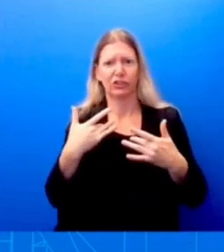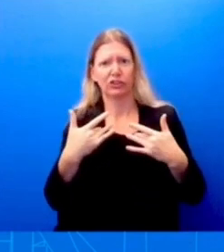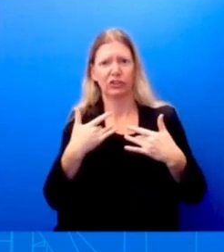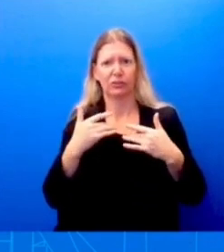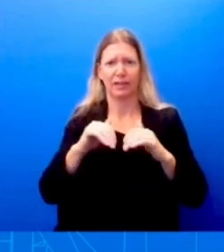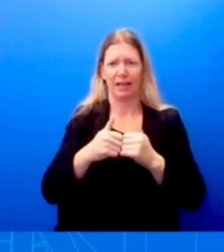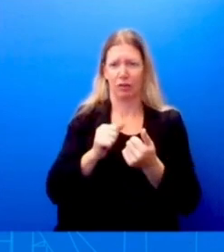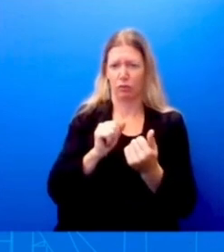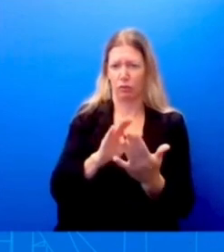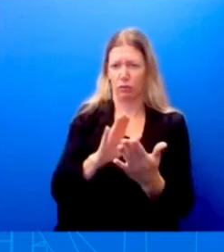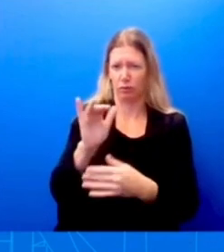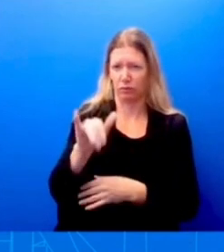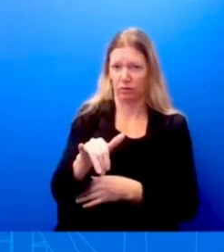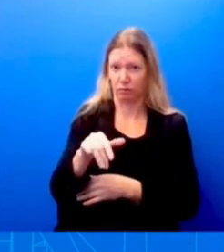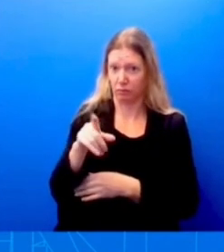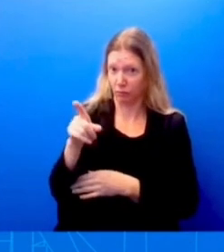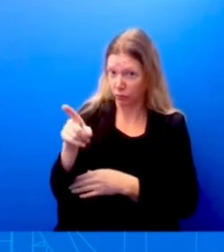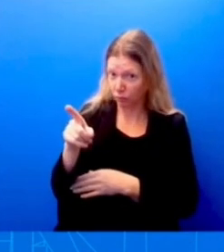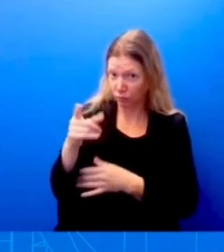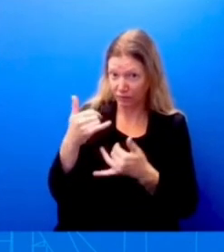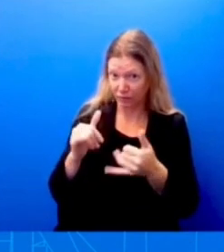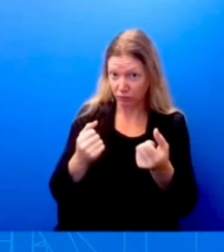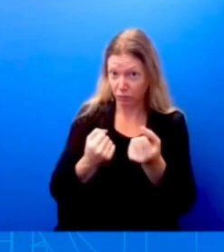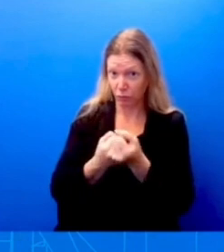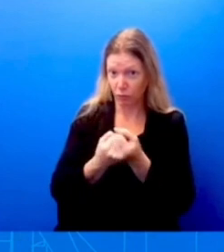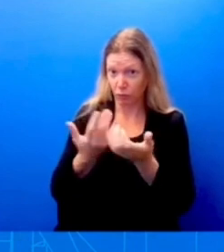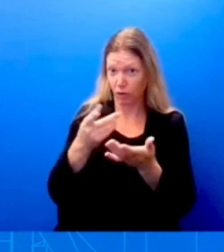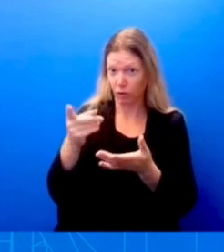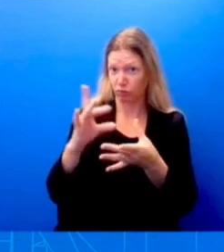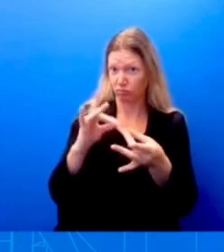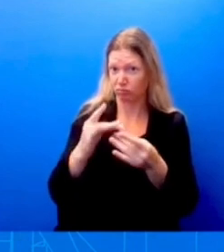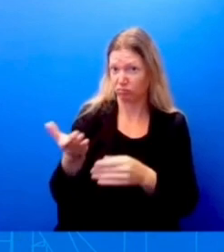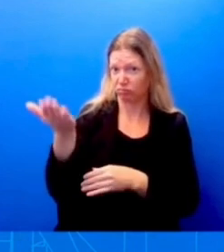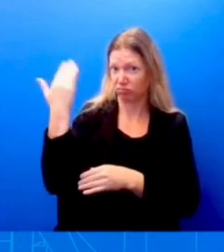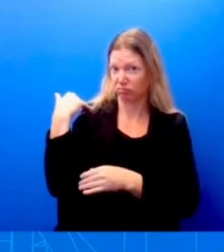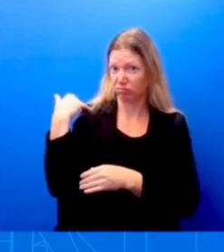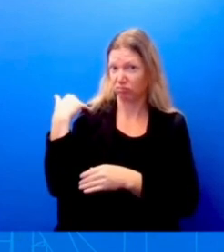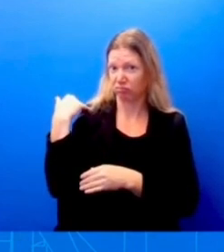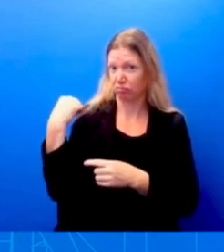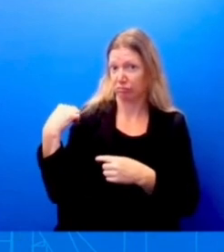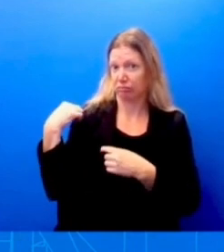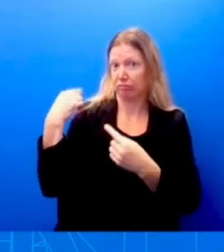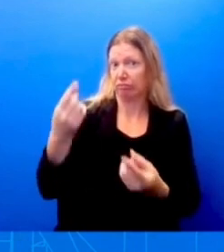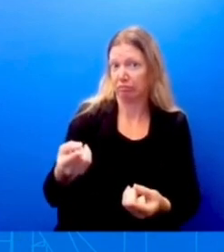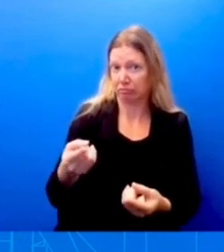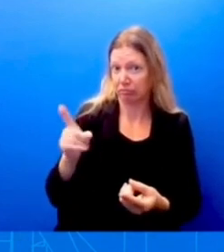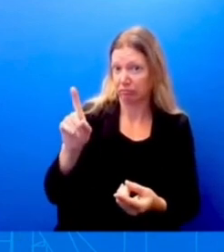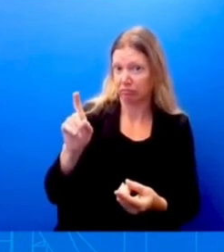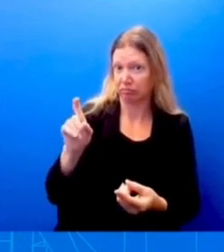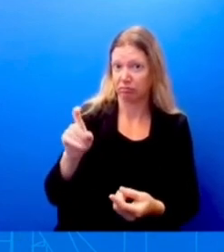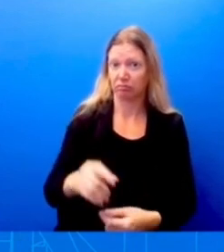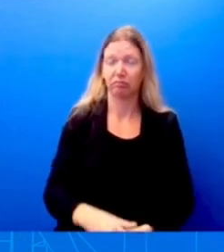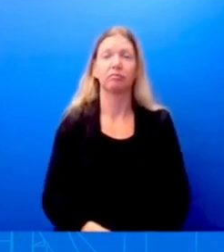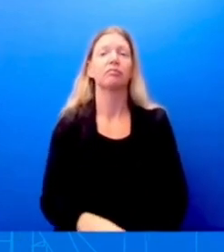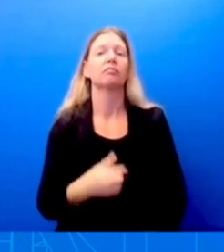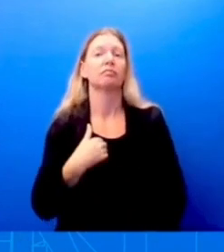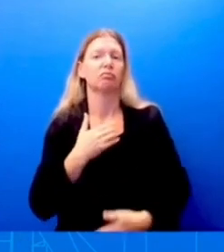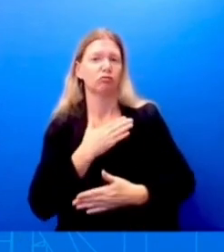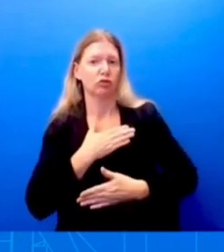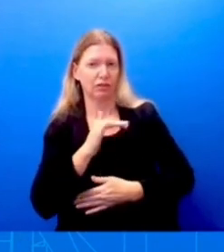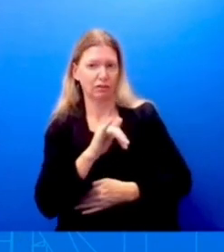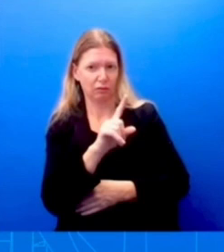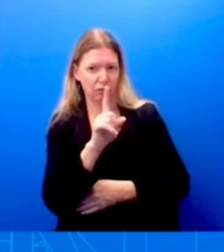response and your efforts in the aftermath of this tragedy? Ms. Ms. think you would do differently. Ms. No, I appreciate the question. A couple of things I want to say. Since the onset